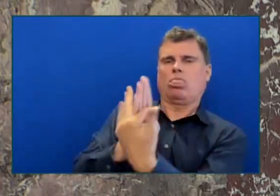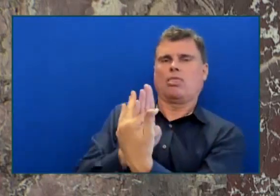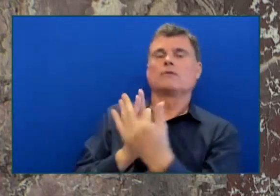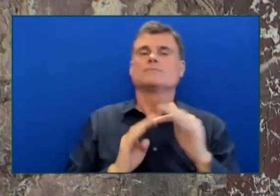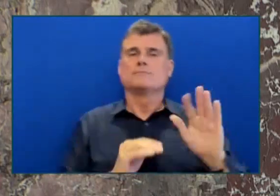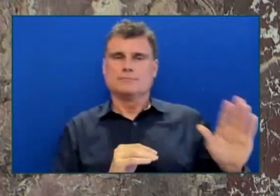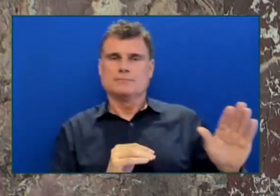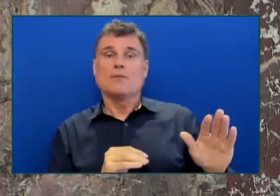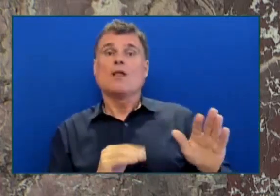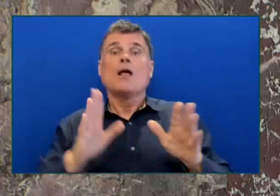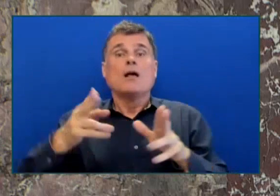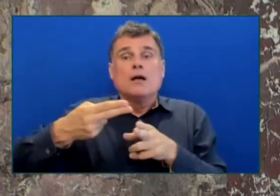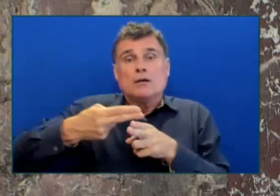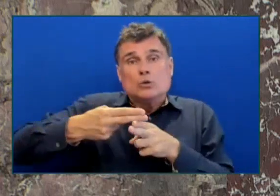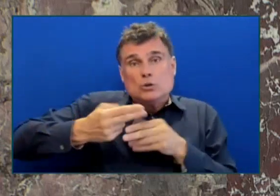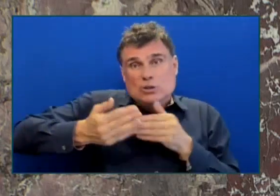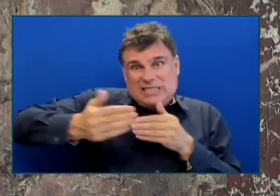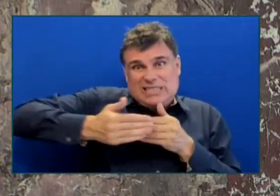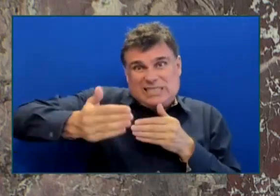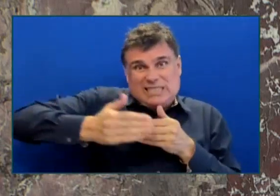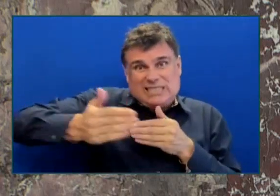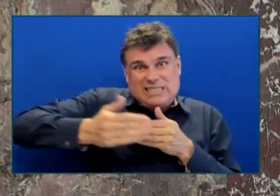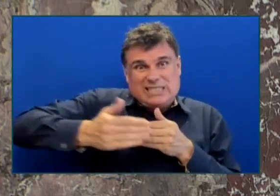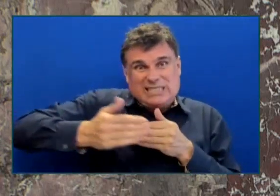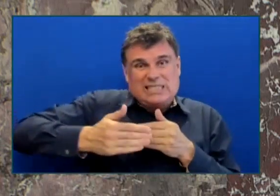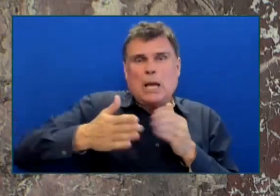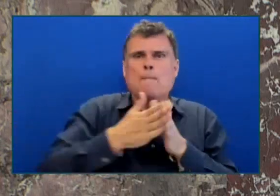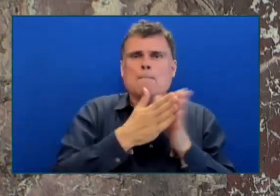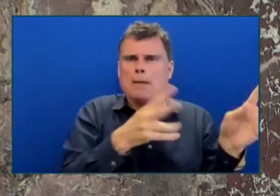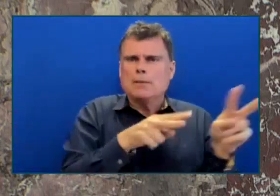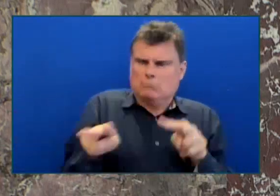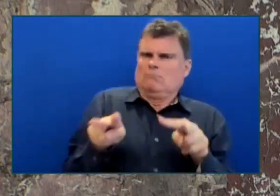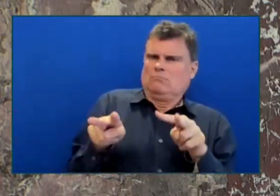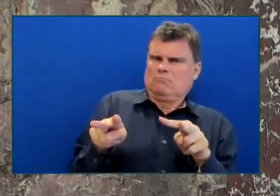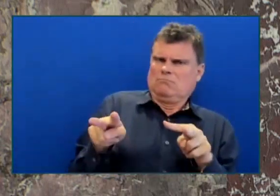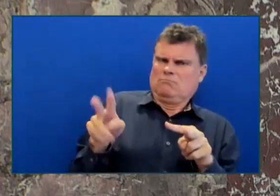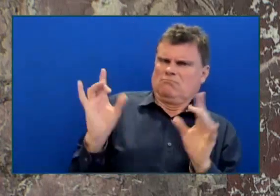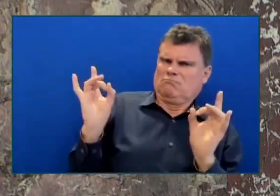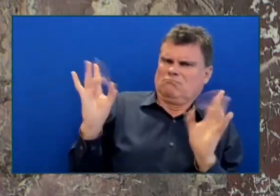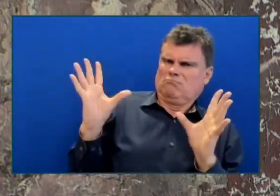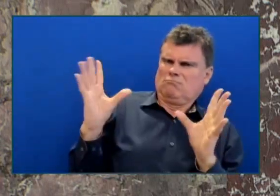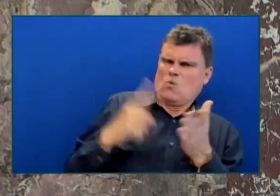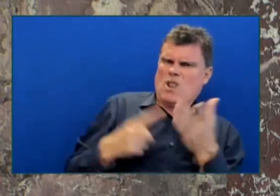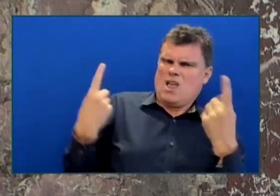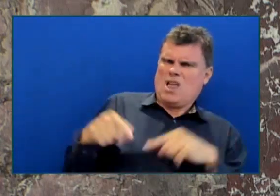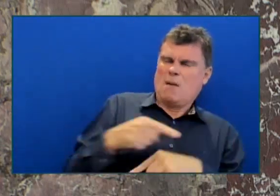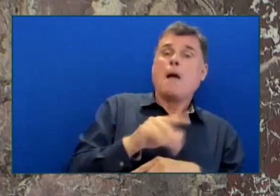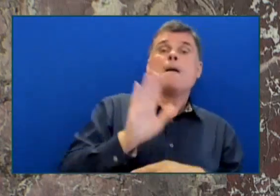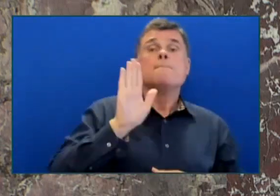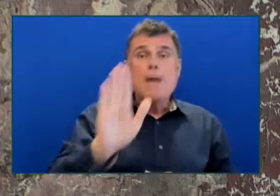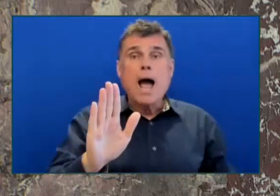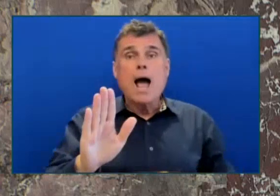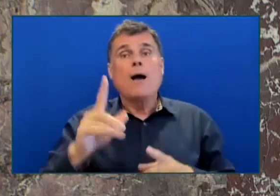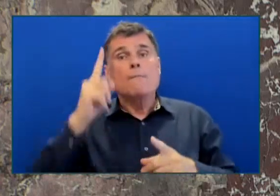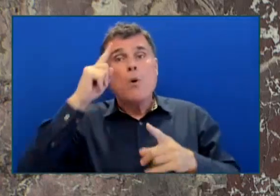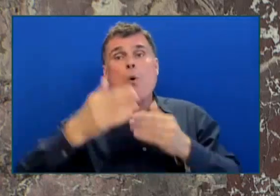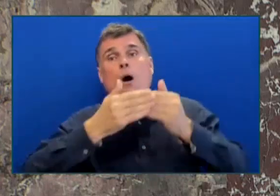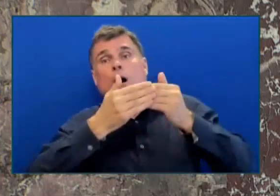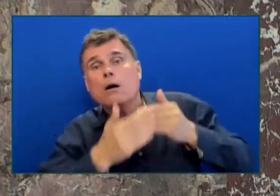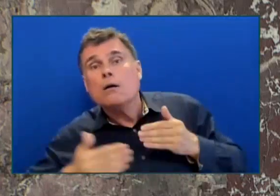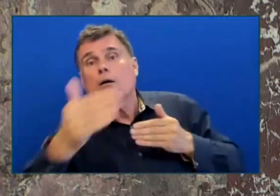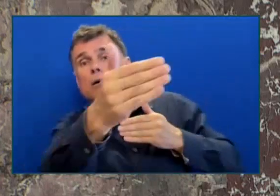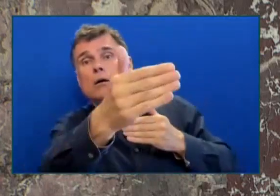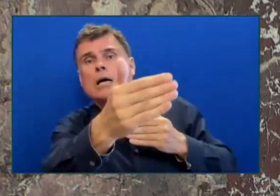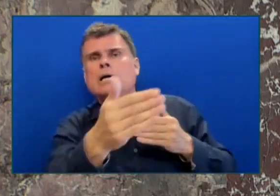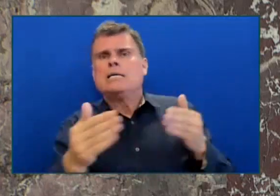corporations or others But in the long term It is necessary work To ensure that public confidence And that why I was proud that the Housing Minister Made the